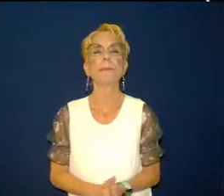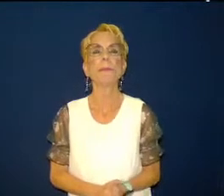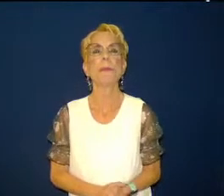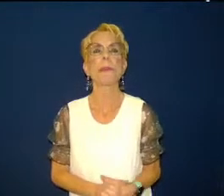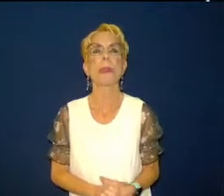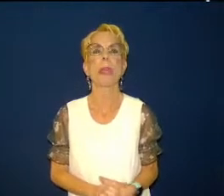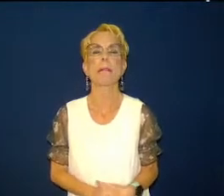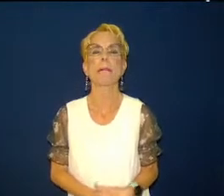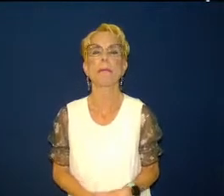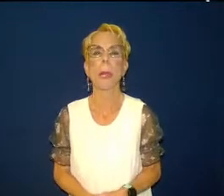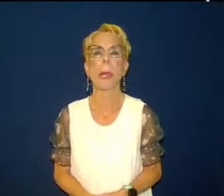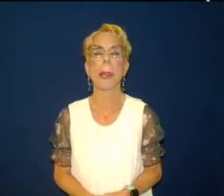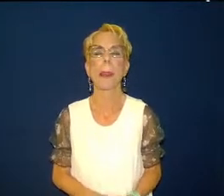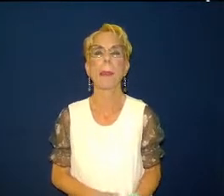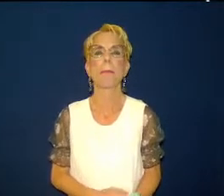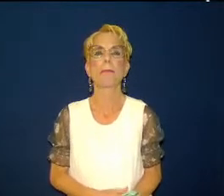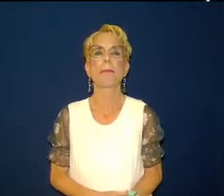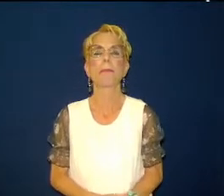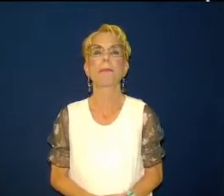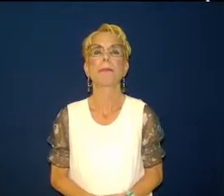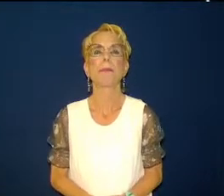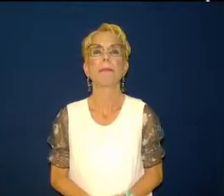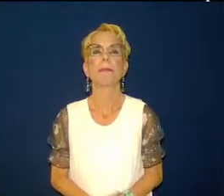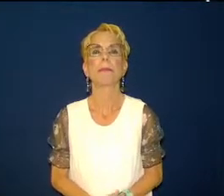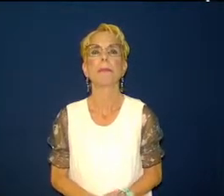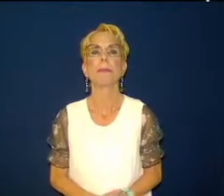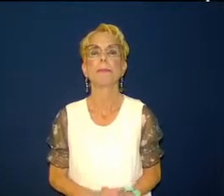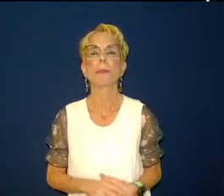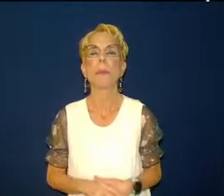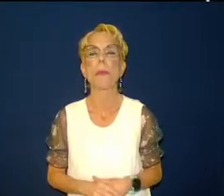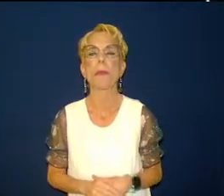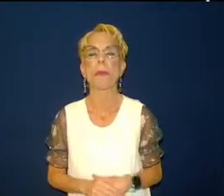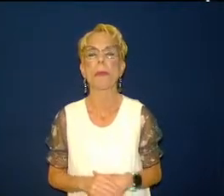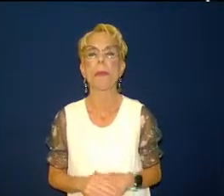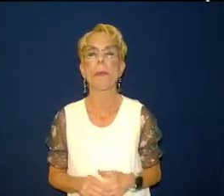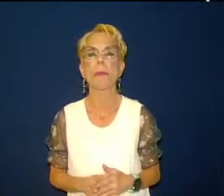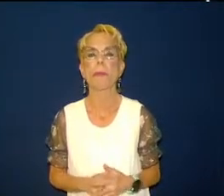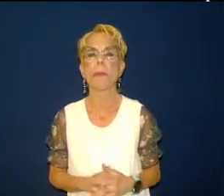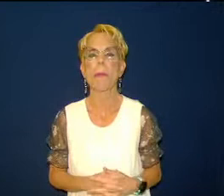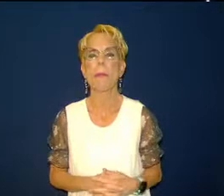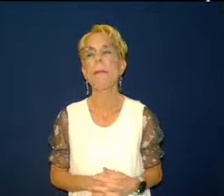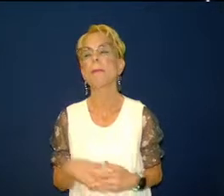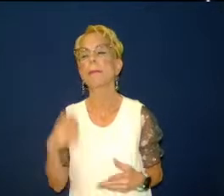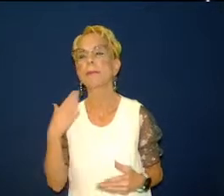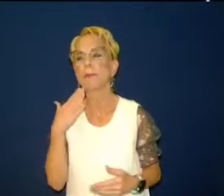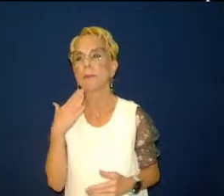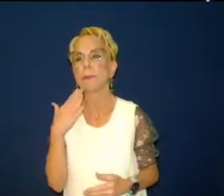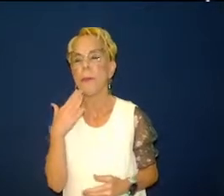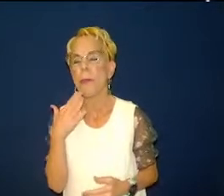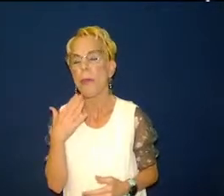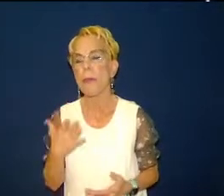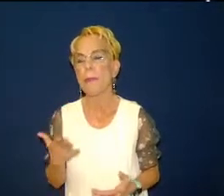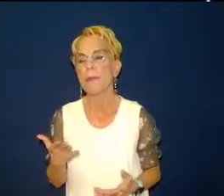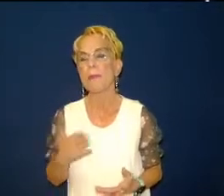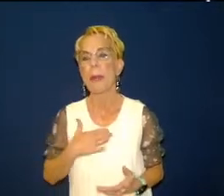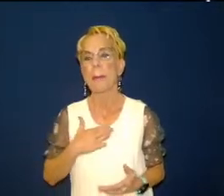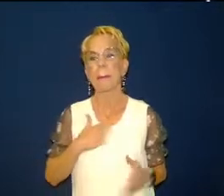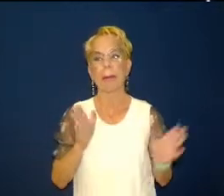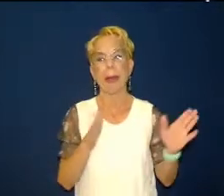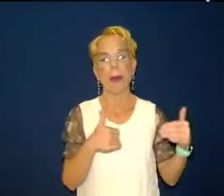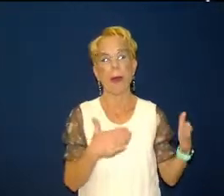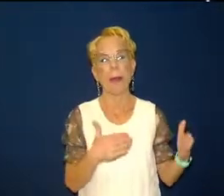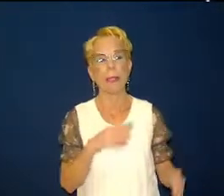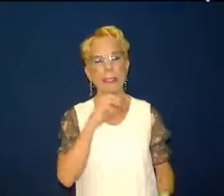that god wants us to focus on in my office at home i have a little picture on the wall that says these words